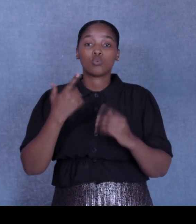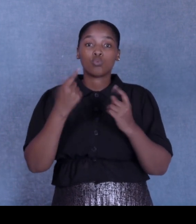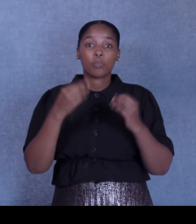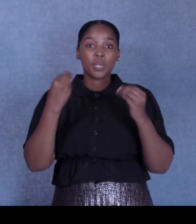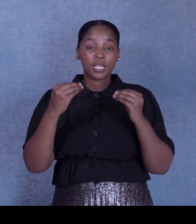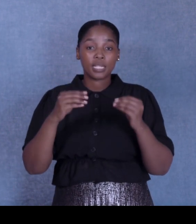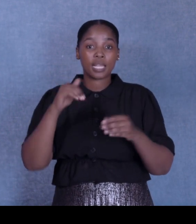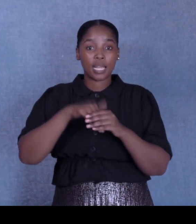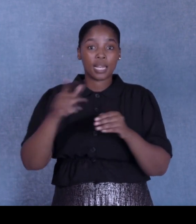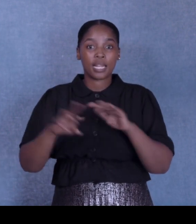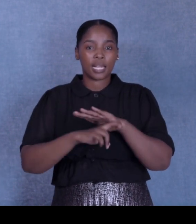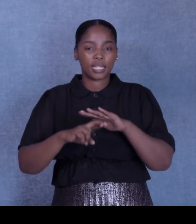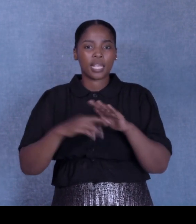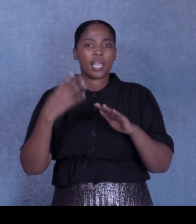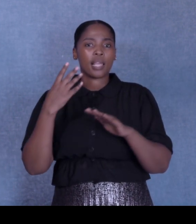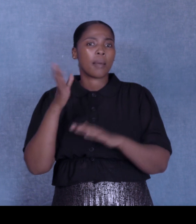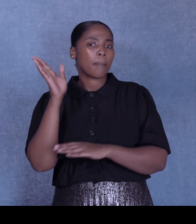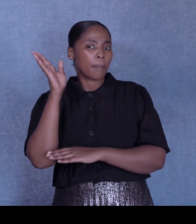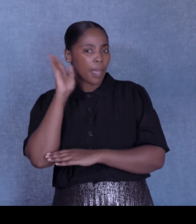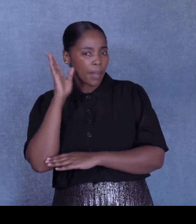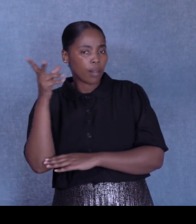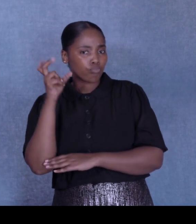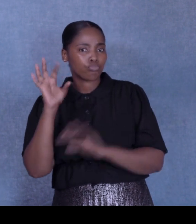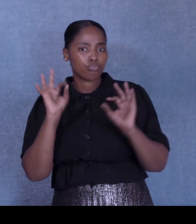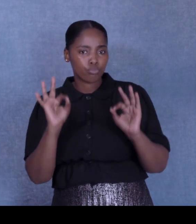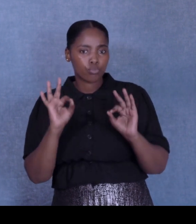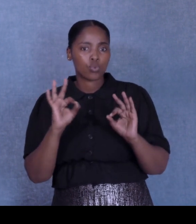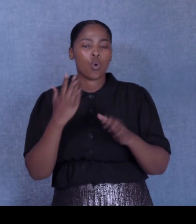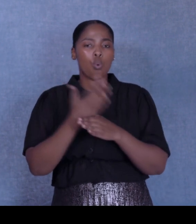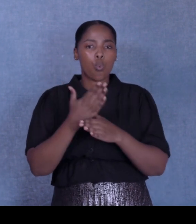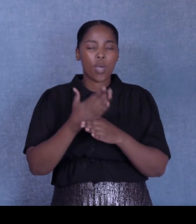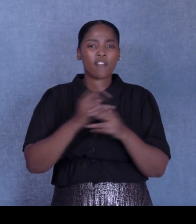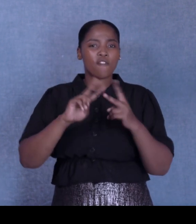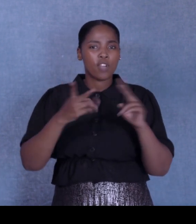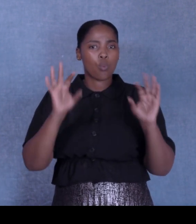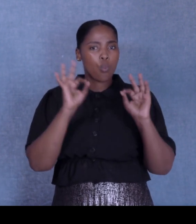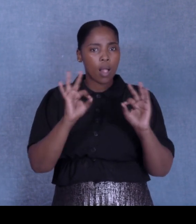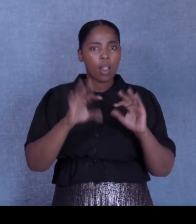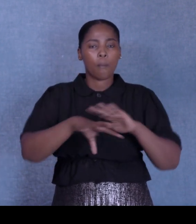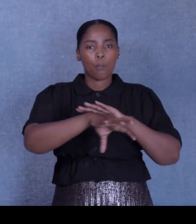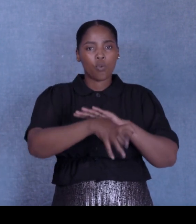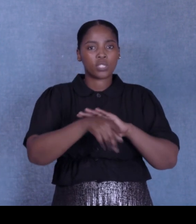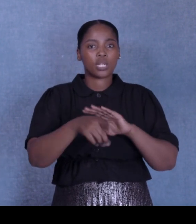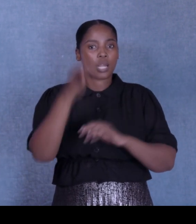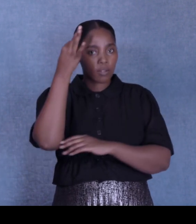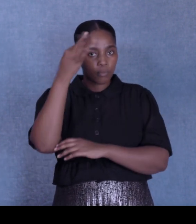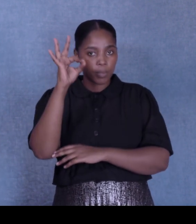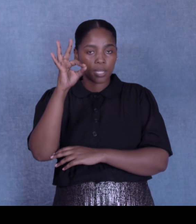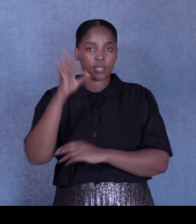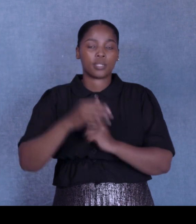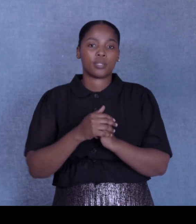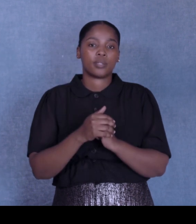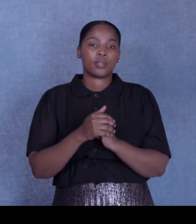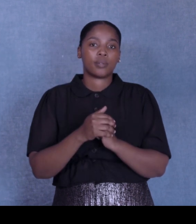region far better. We have a great ear from the local authorities. We work very well with the provincial government and our view is